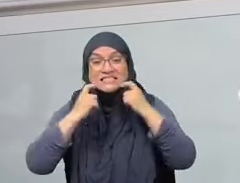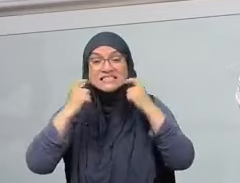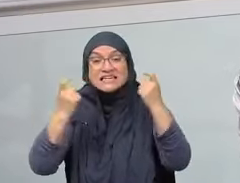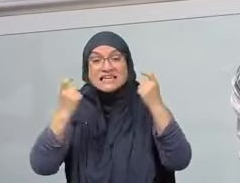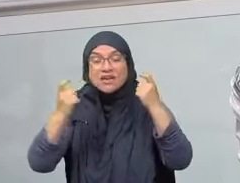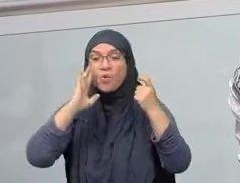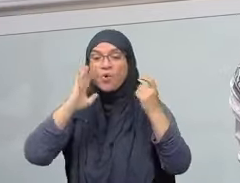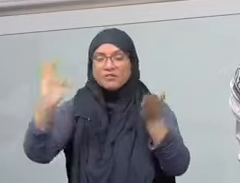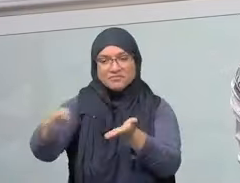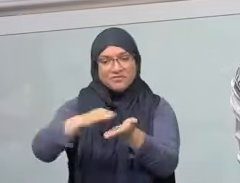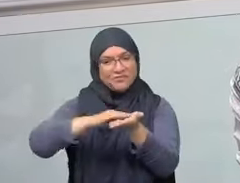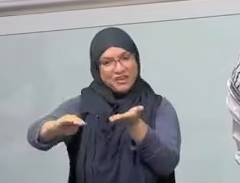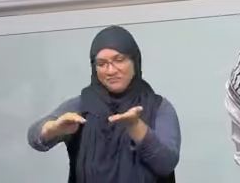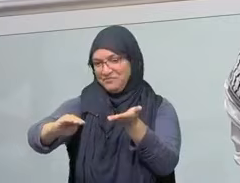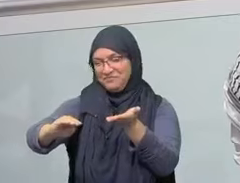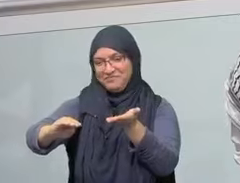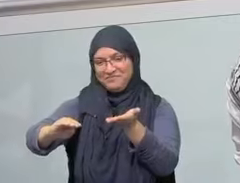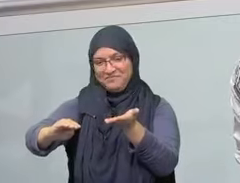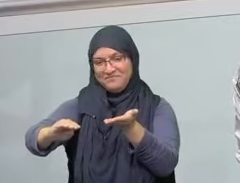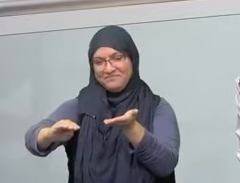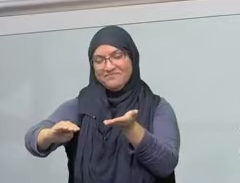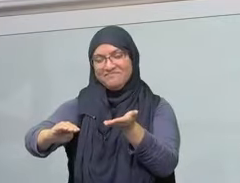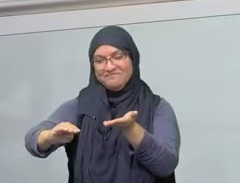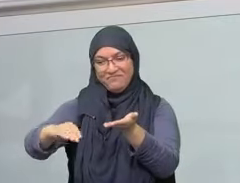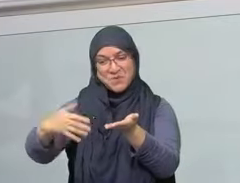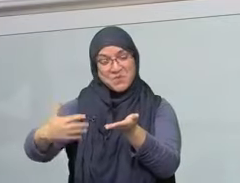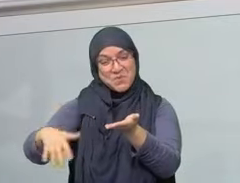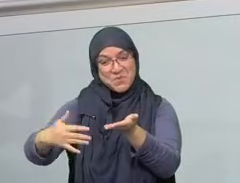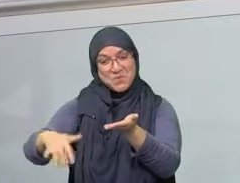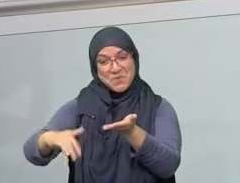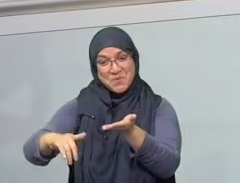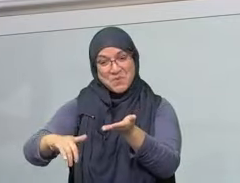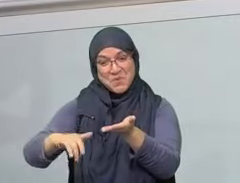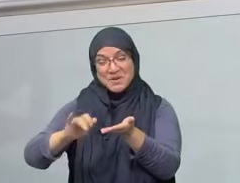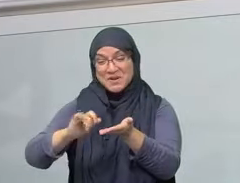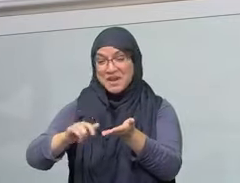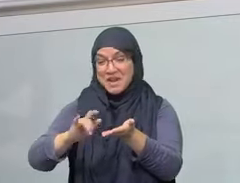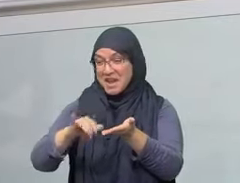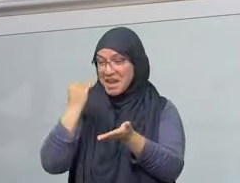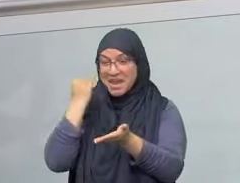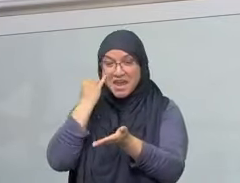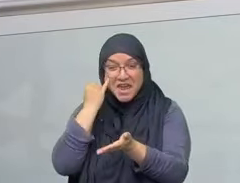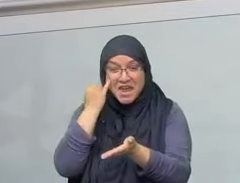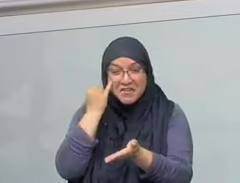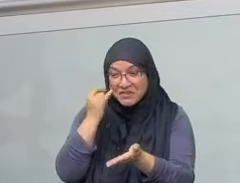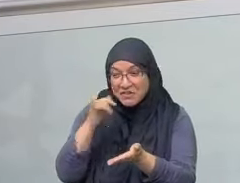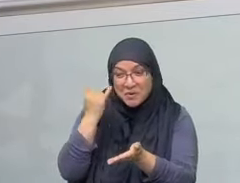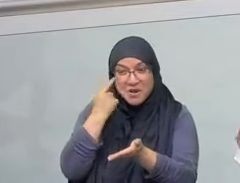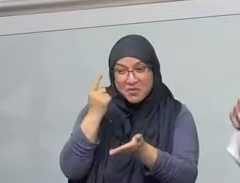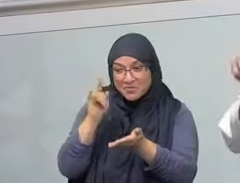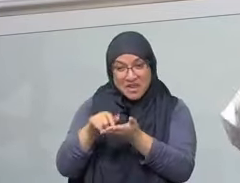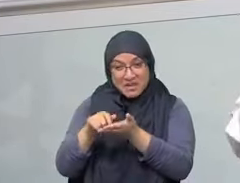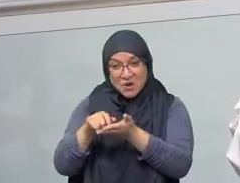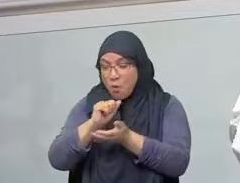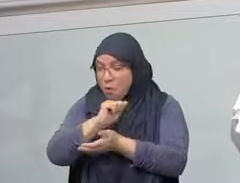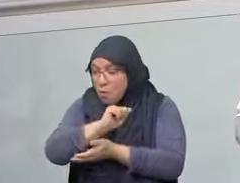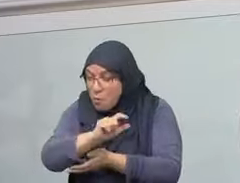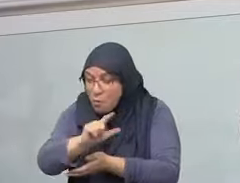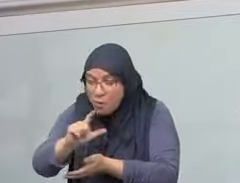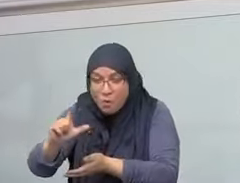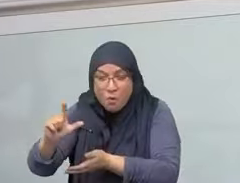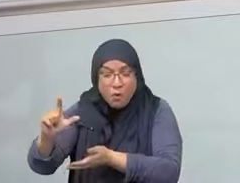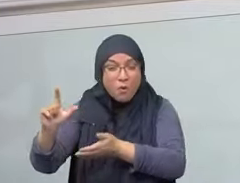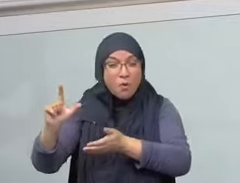see that there's not a hand span there that a prophet did not stand in. Think about that. A prophet has